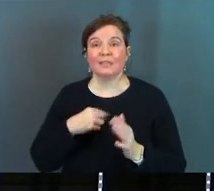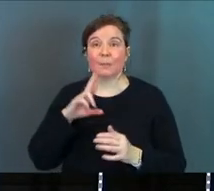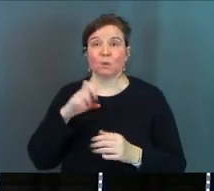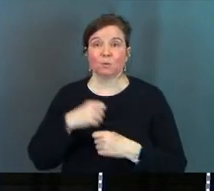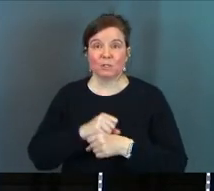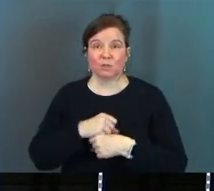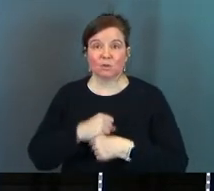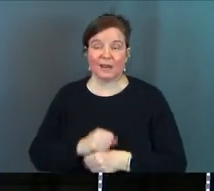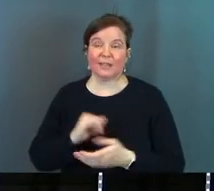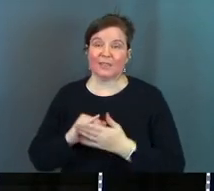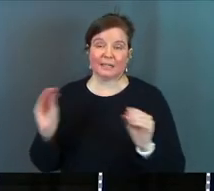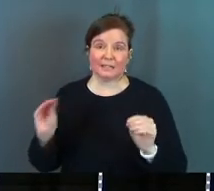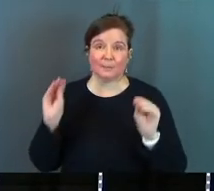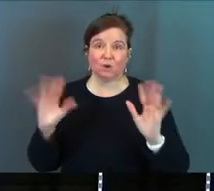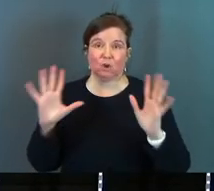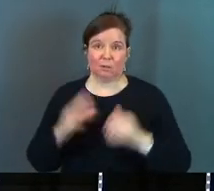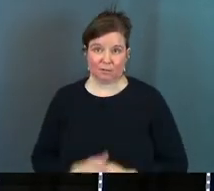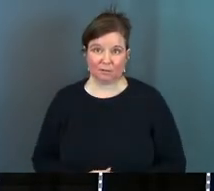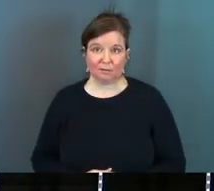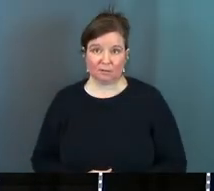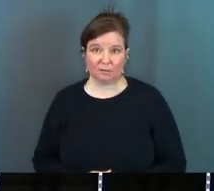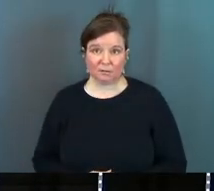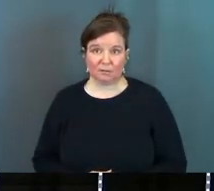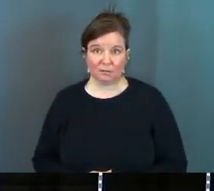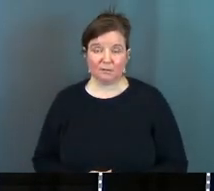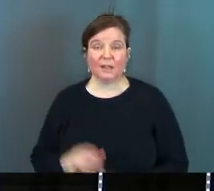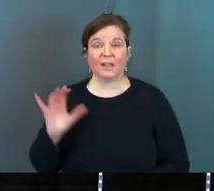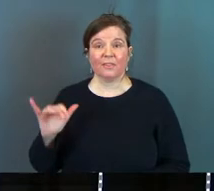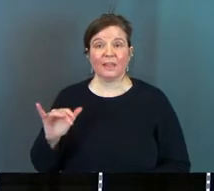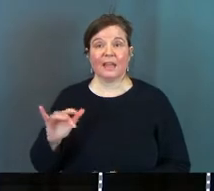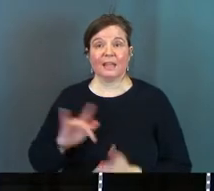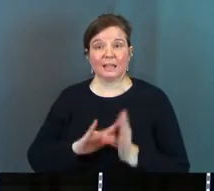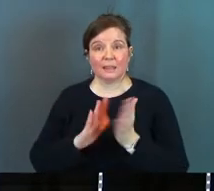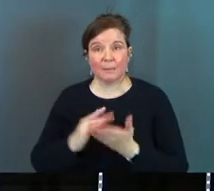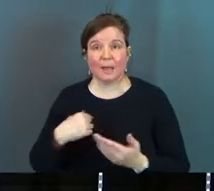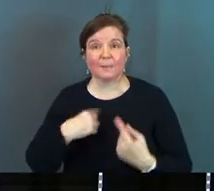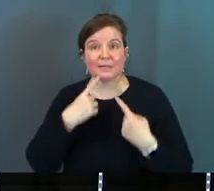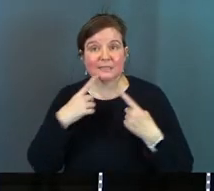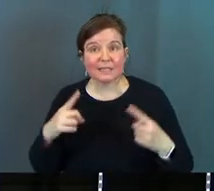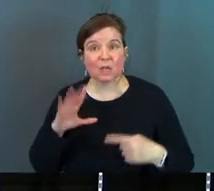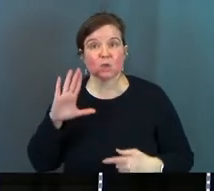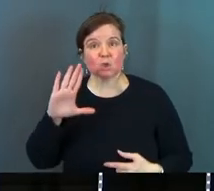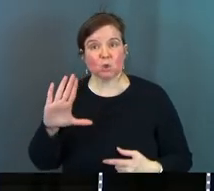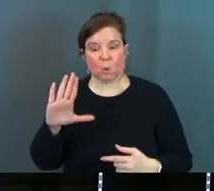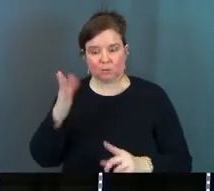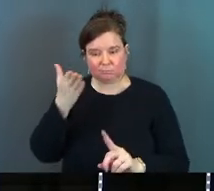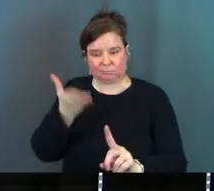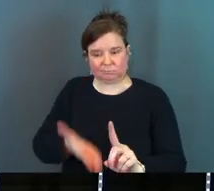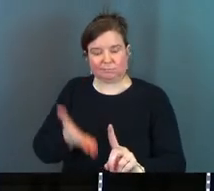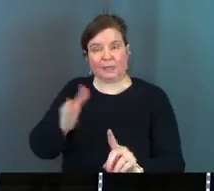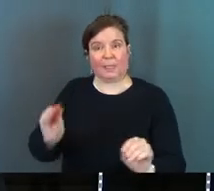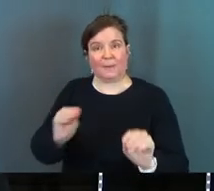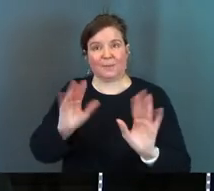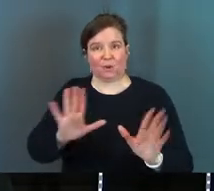recreated that's the miracle that's the Bible saying you're the miracle